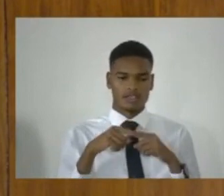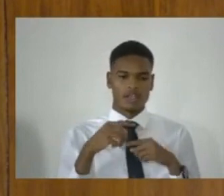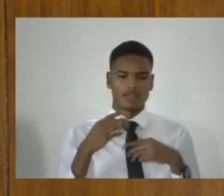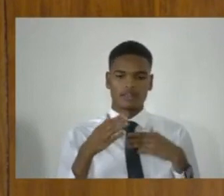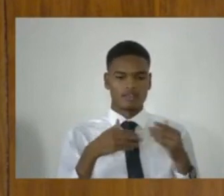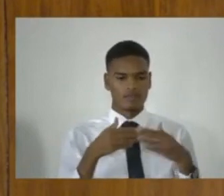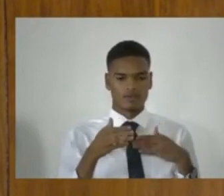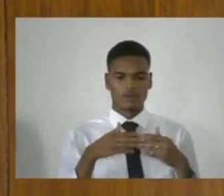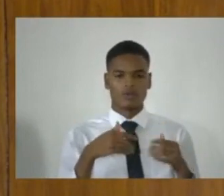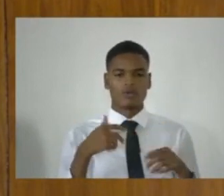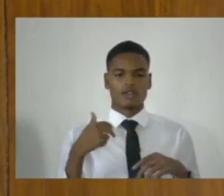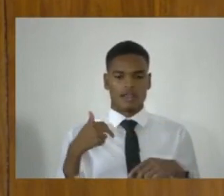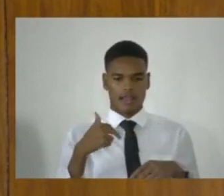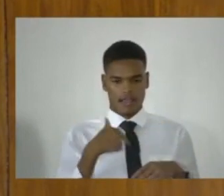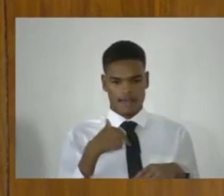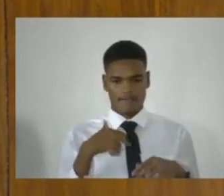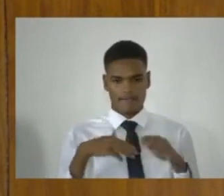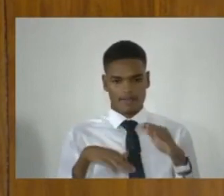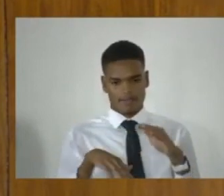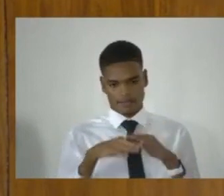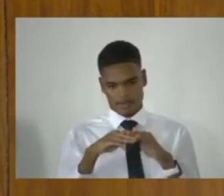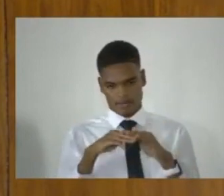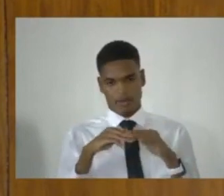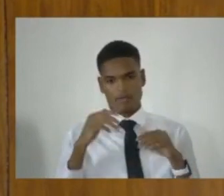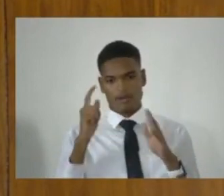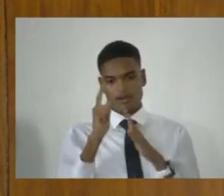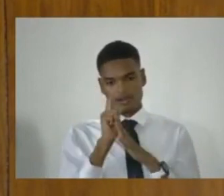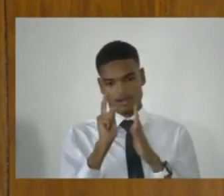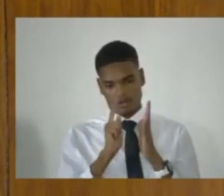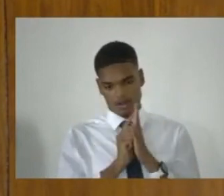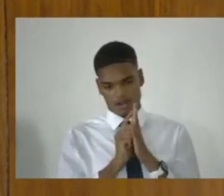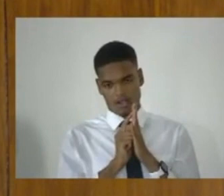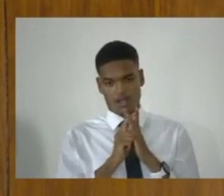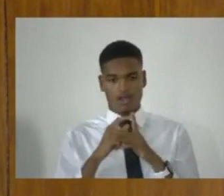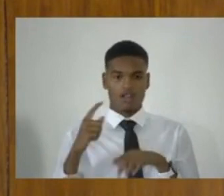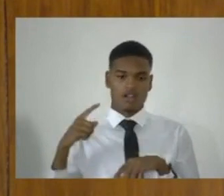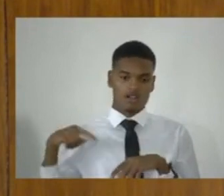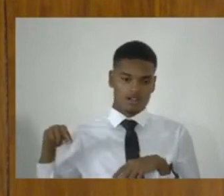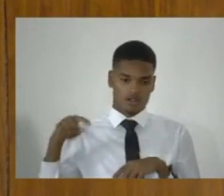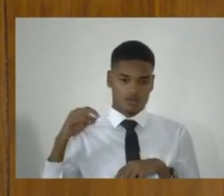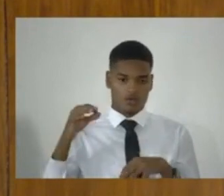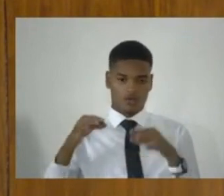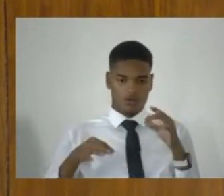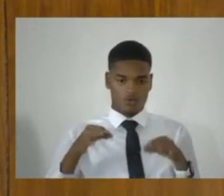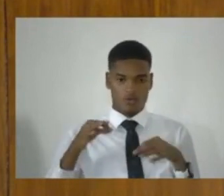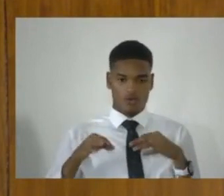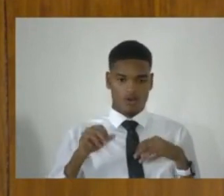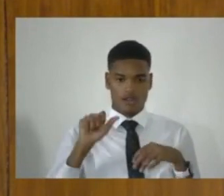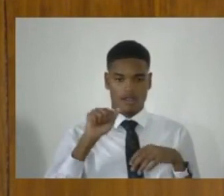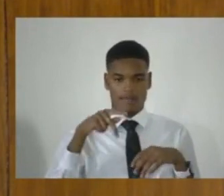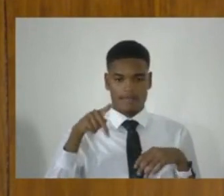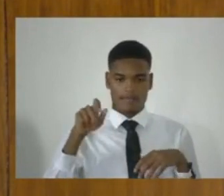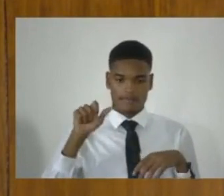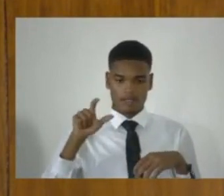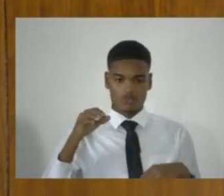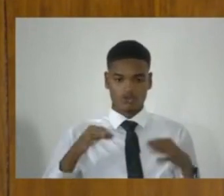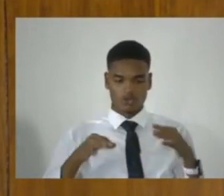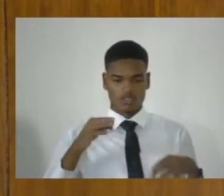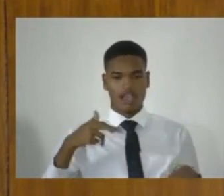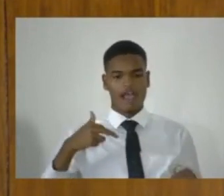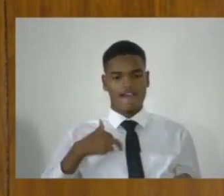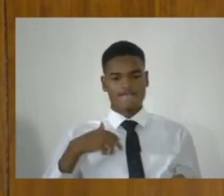there's a prescribed minimum in the law, the Court of Appeal judge has the power